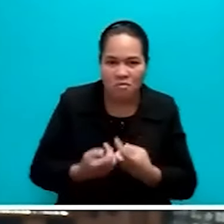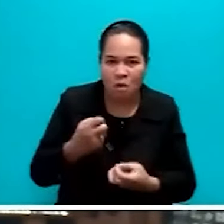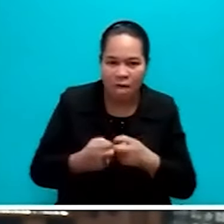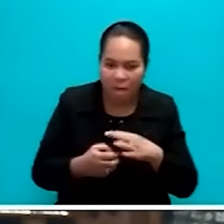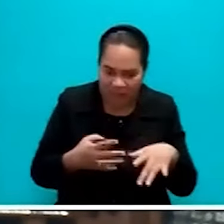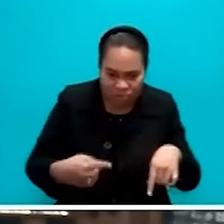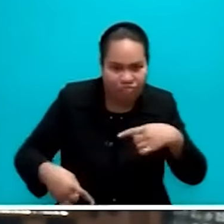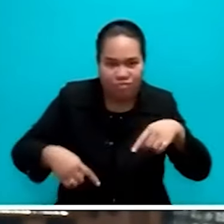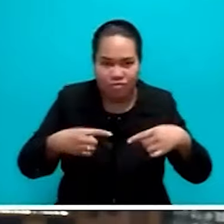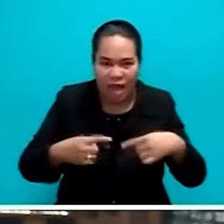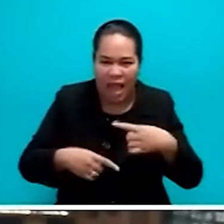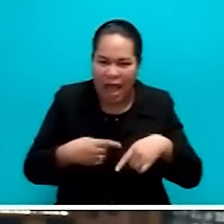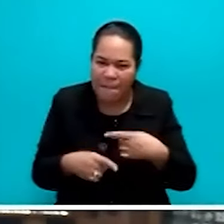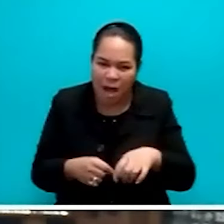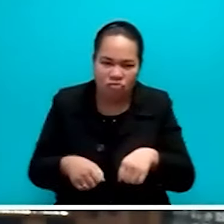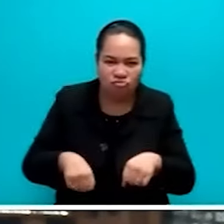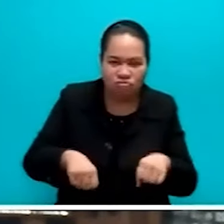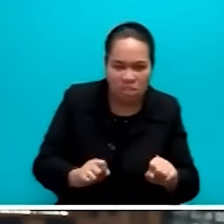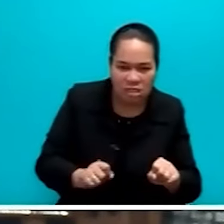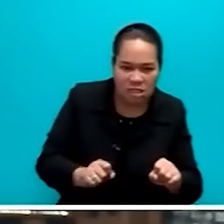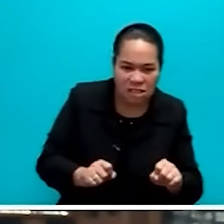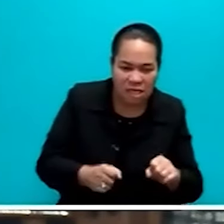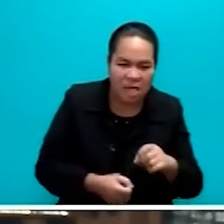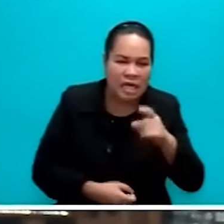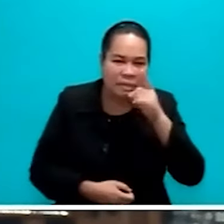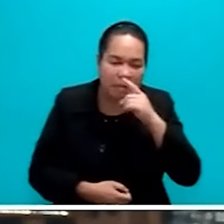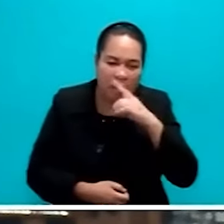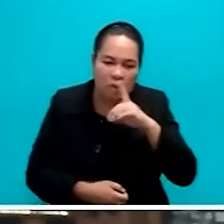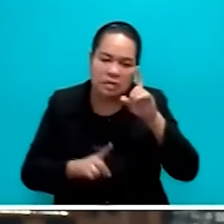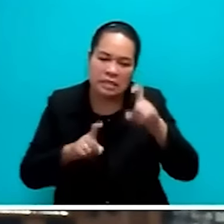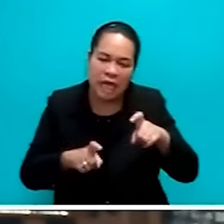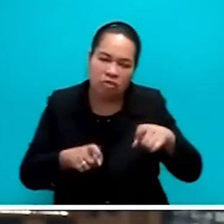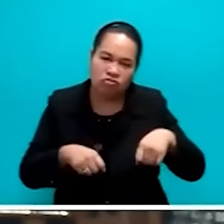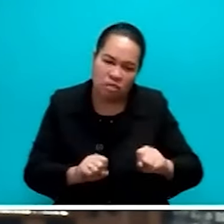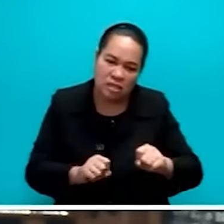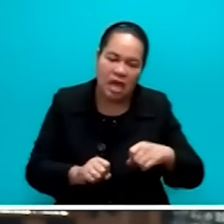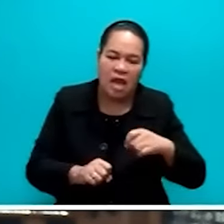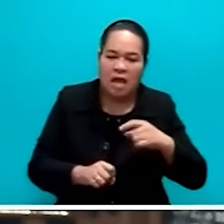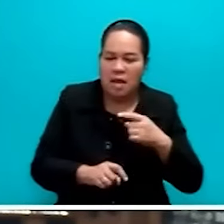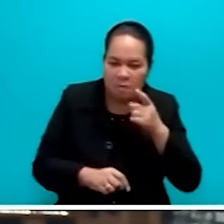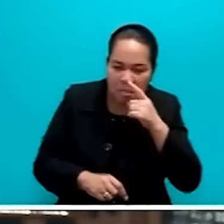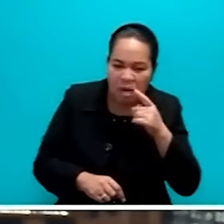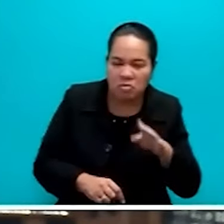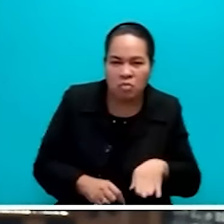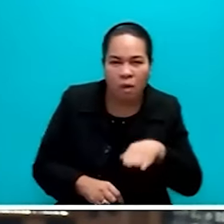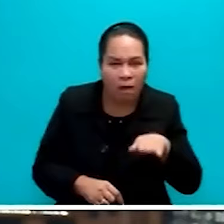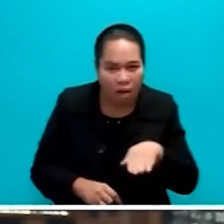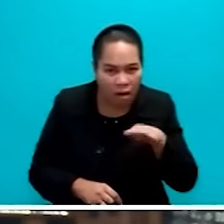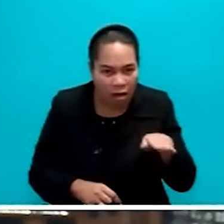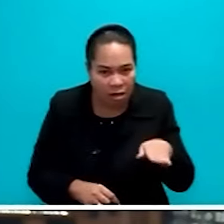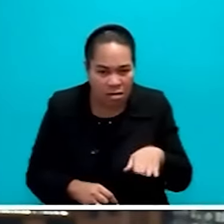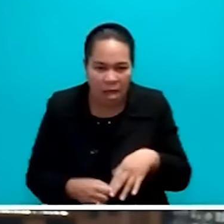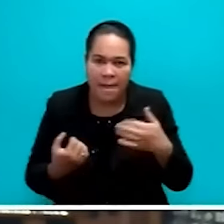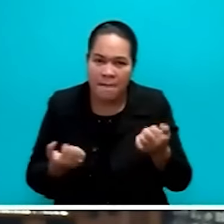debate about street dwellers, poverty, about school